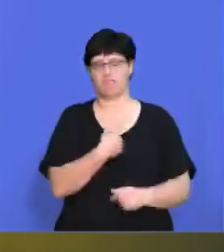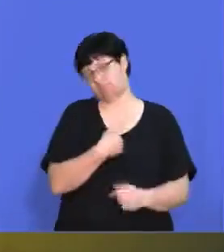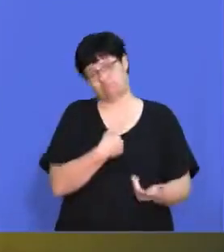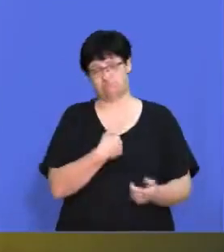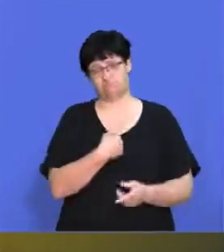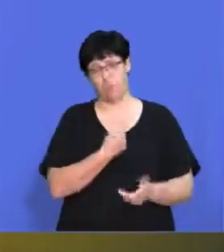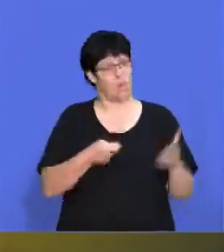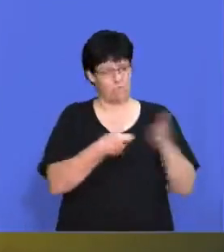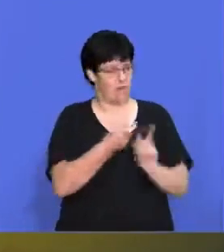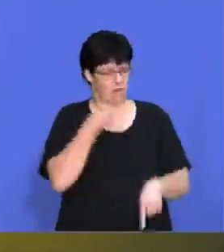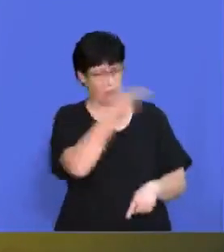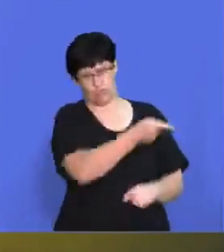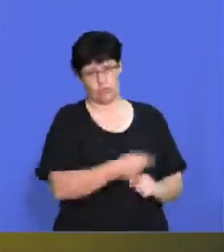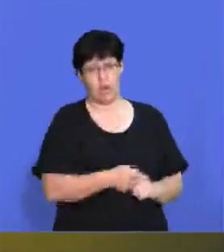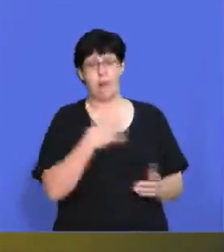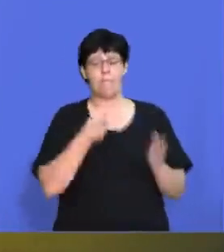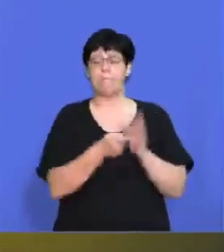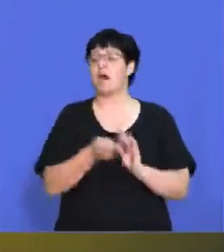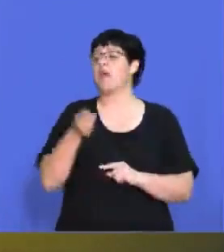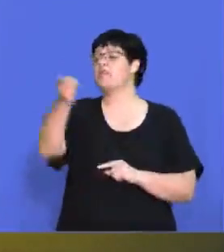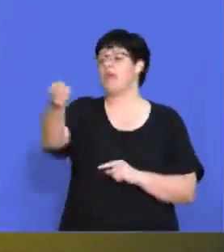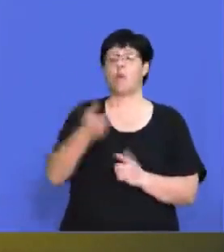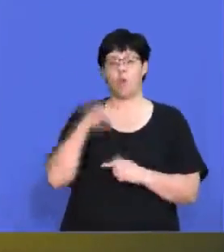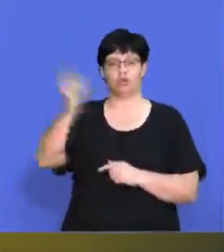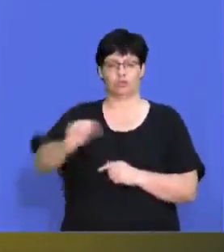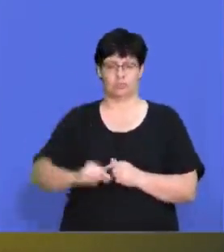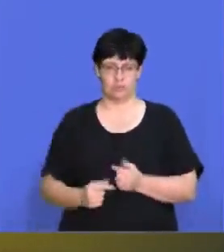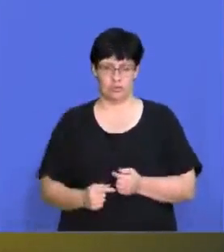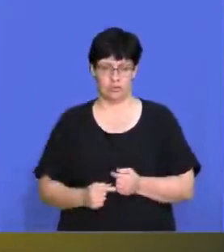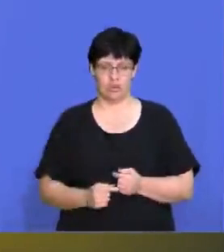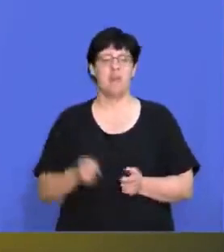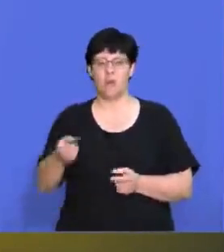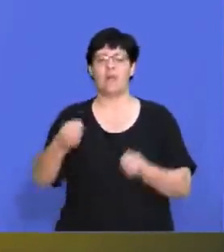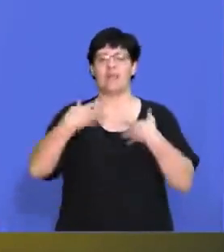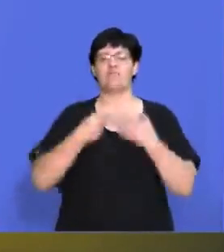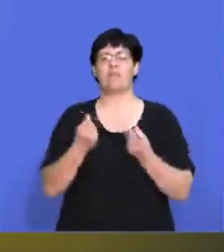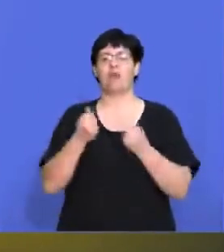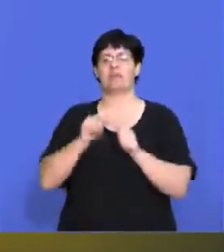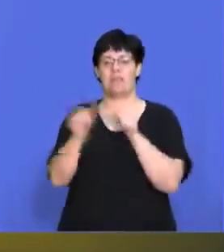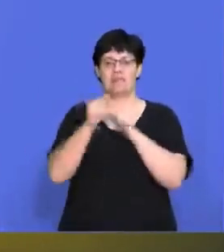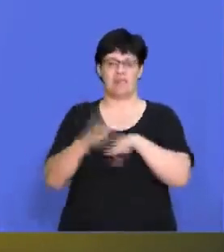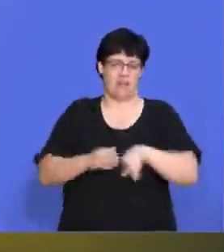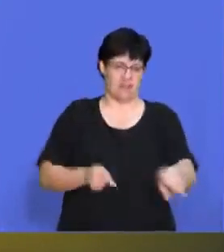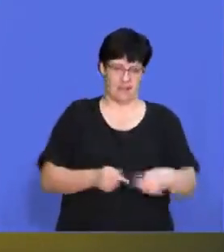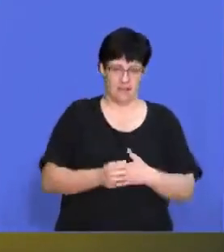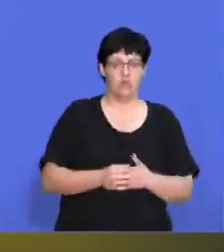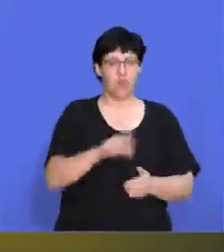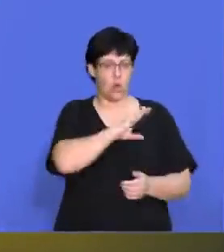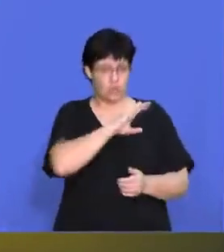going to buy from you. I would rather go buy from someone who's cheaper and who's going to give me a better price. So consumers have a lot